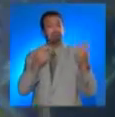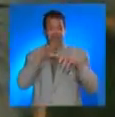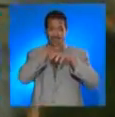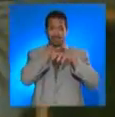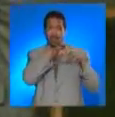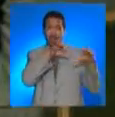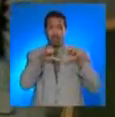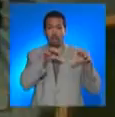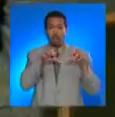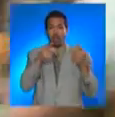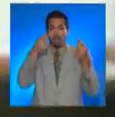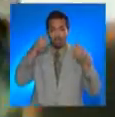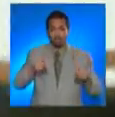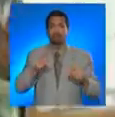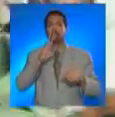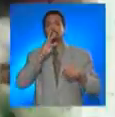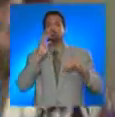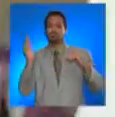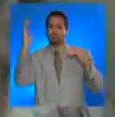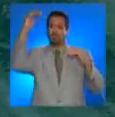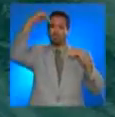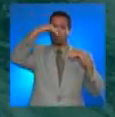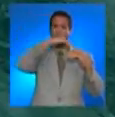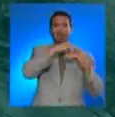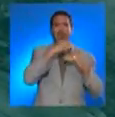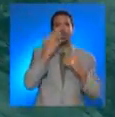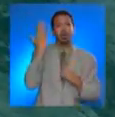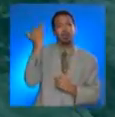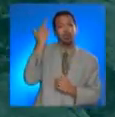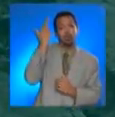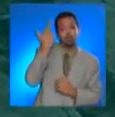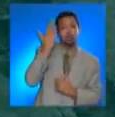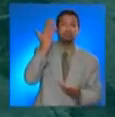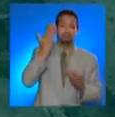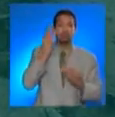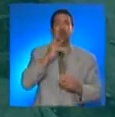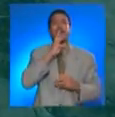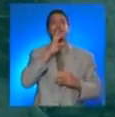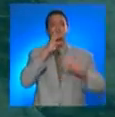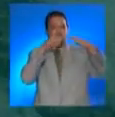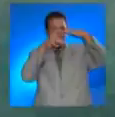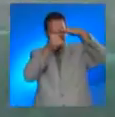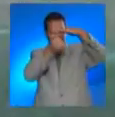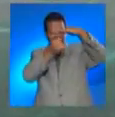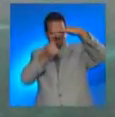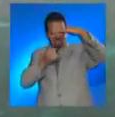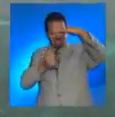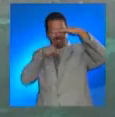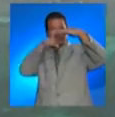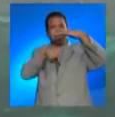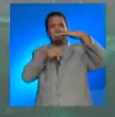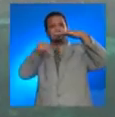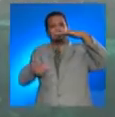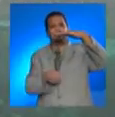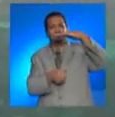In order for an earthquake to generate a tsunami, at least a segment of the fault where it originates must be on the ocean floor.